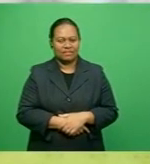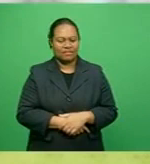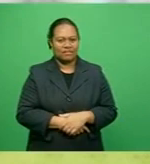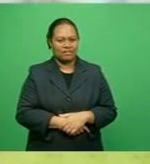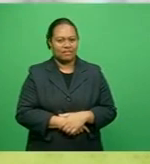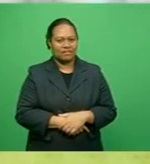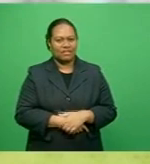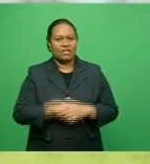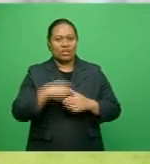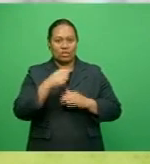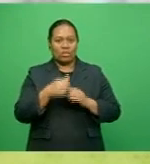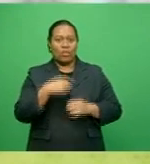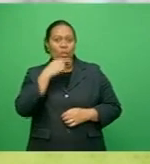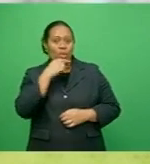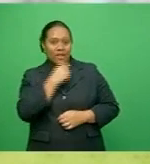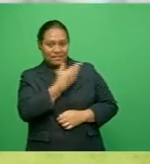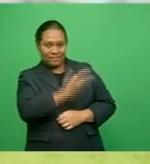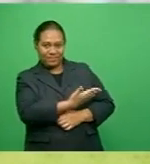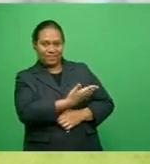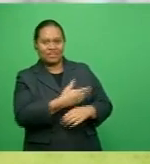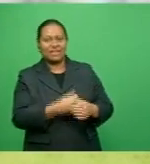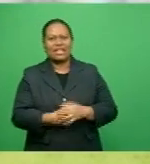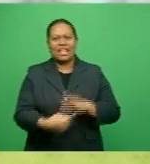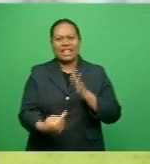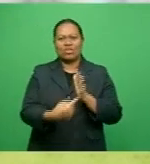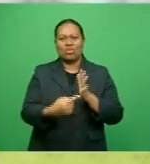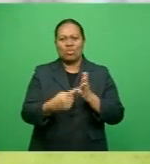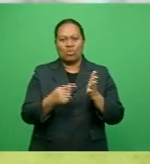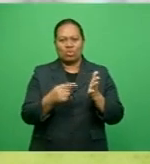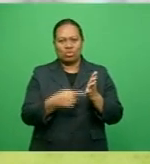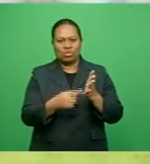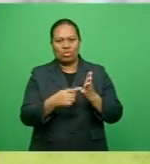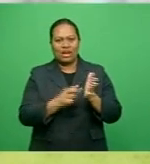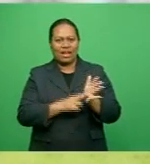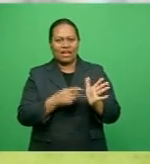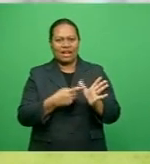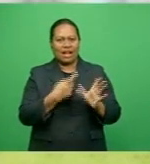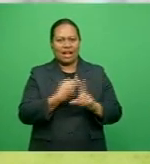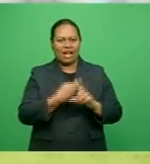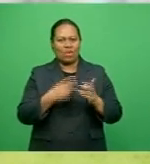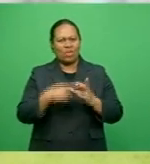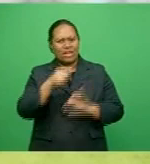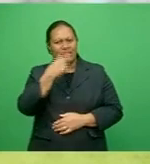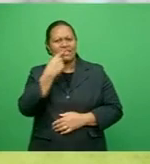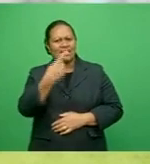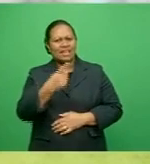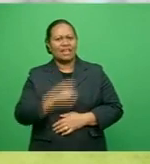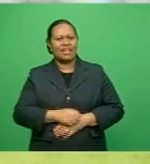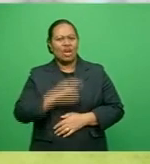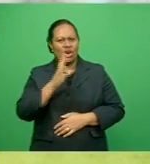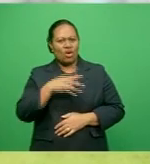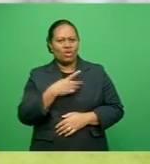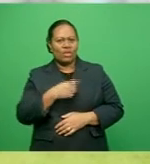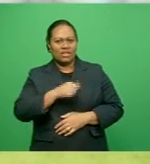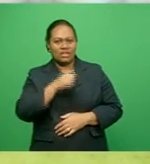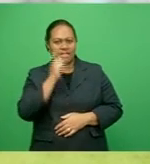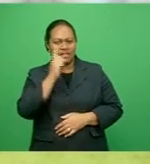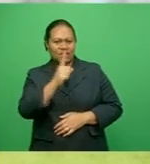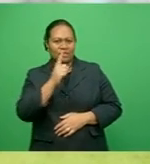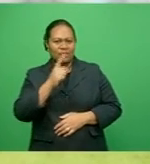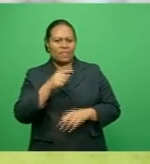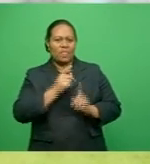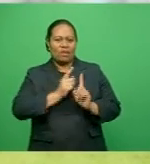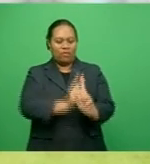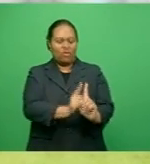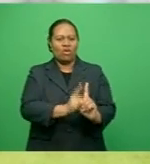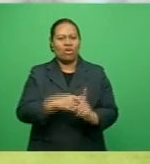For 20 year old Penny Chamini Tunakau following the footsteps of former National 7s rep Apisaina Galiva and France based Alivere